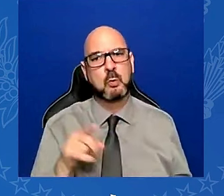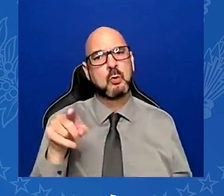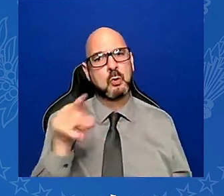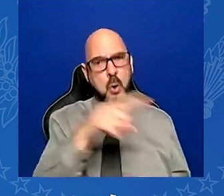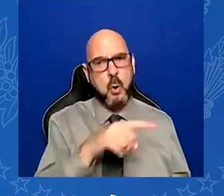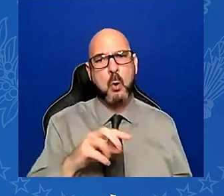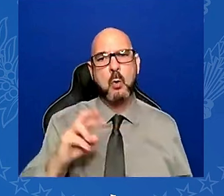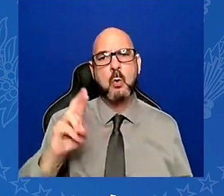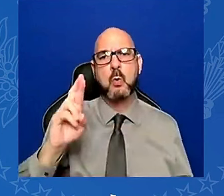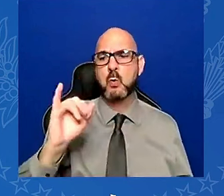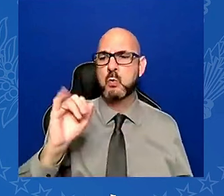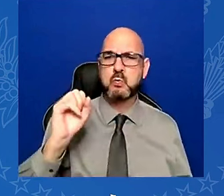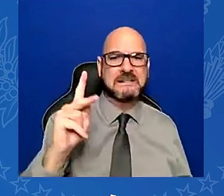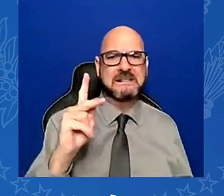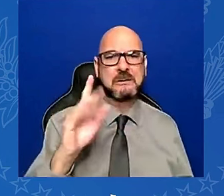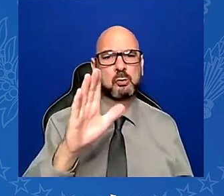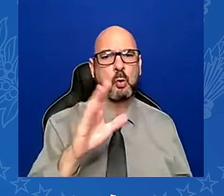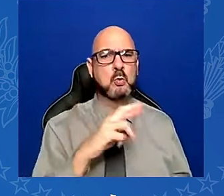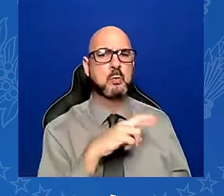You do.